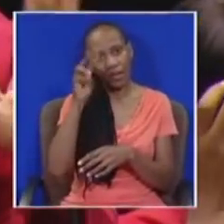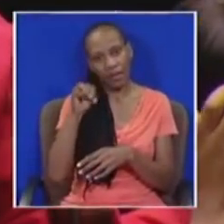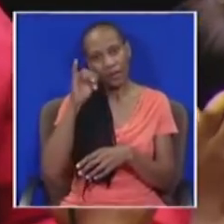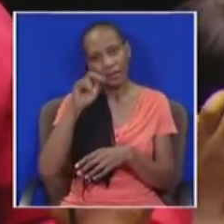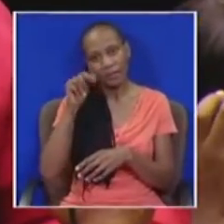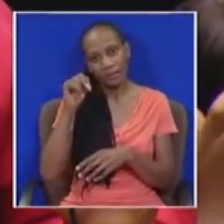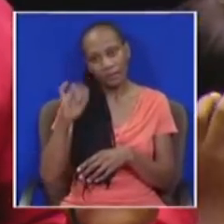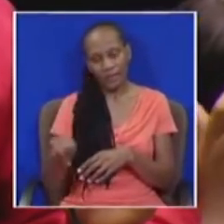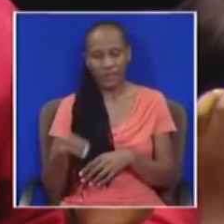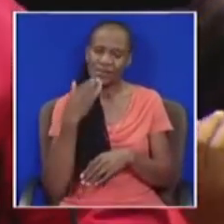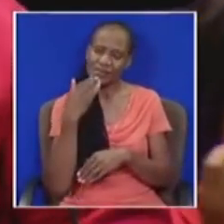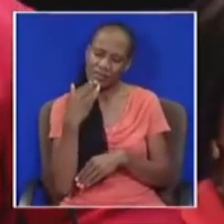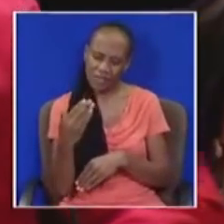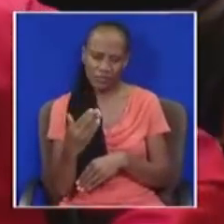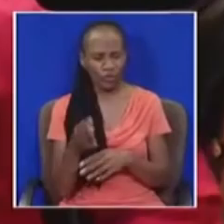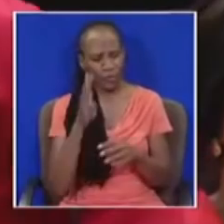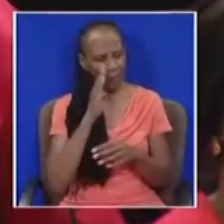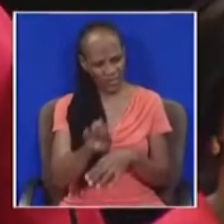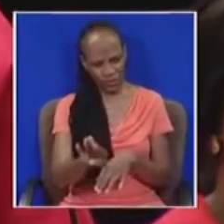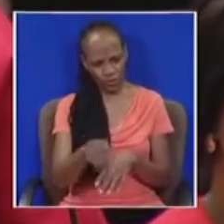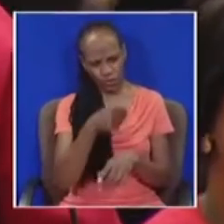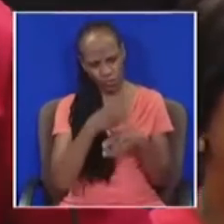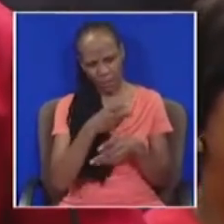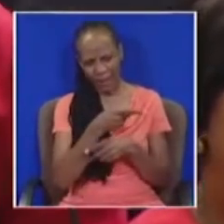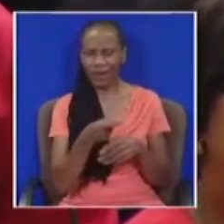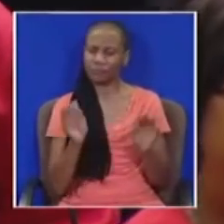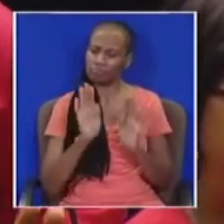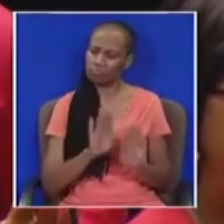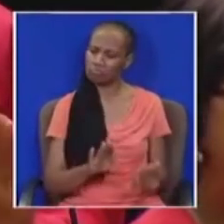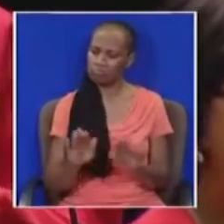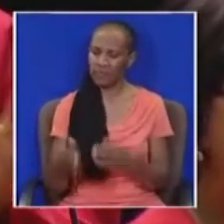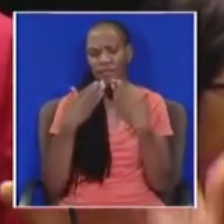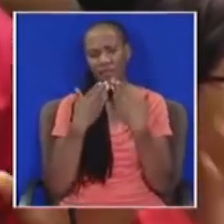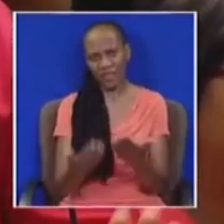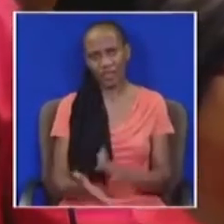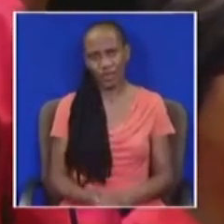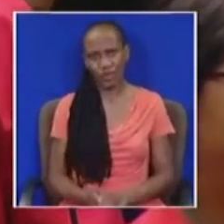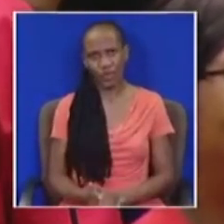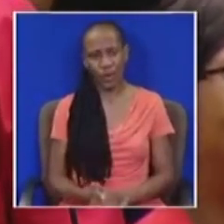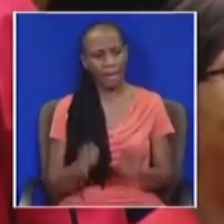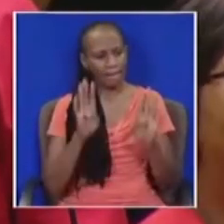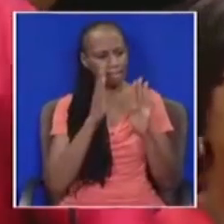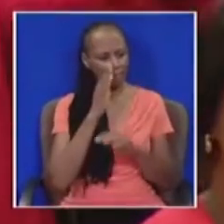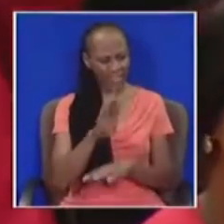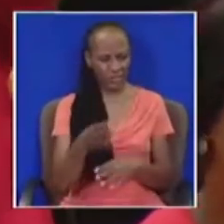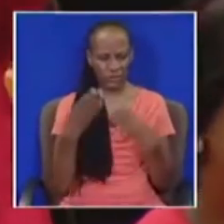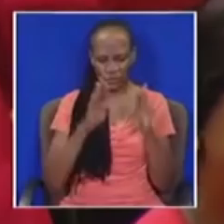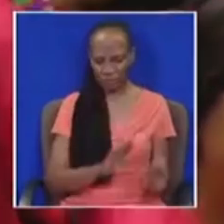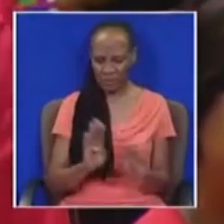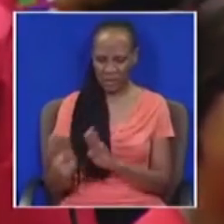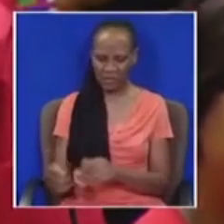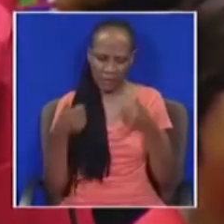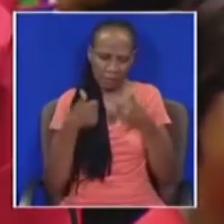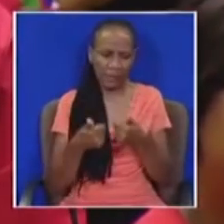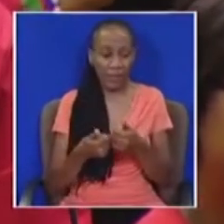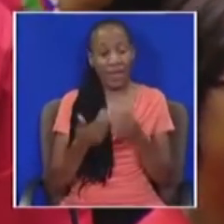for humbling her and we're having a great time in Parliament for real she has been well behaved thanks to all the